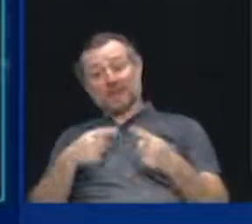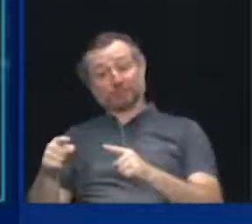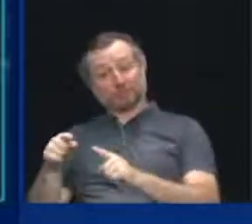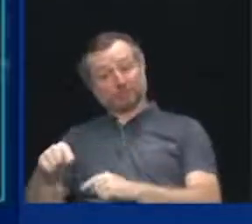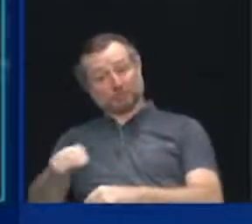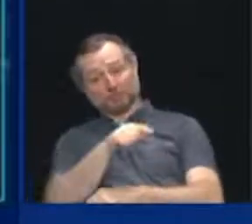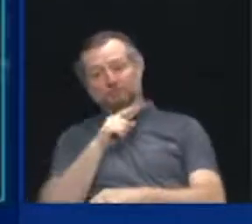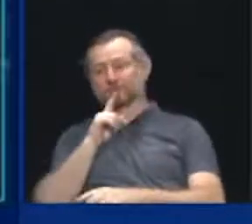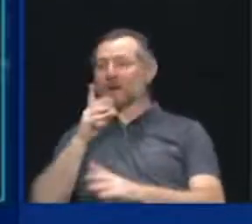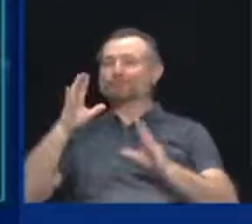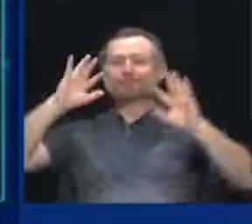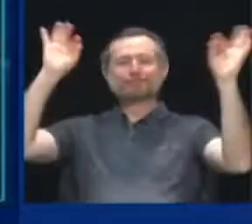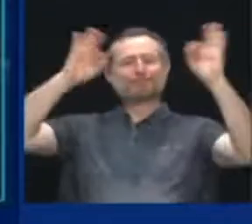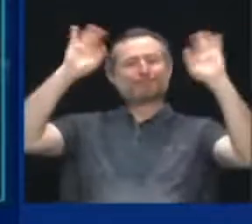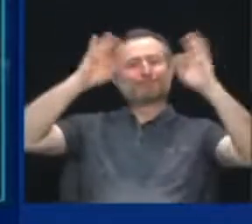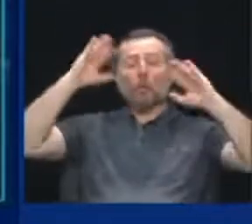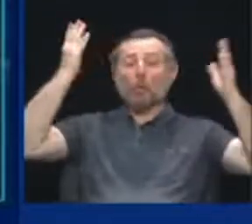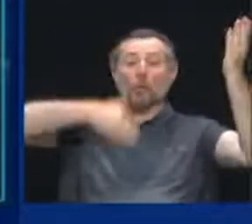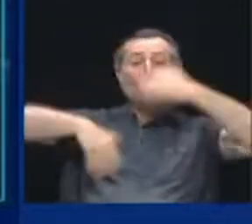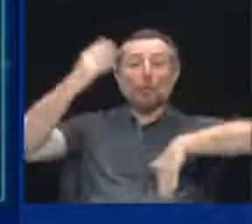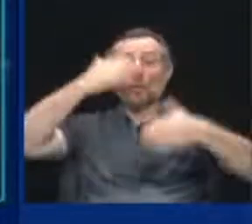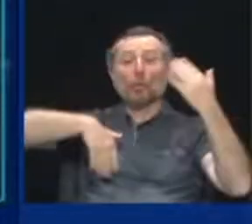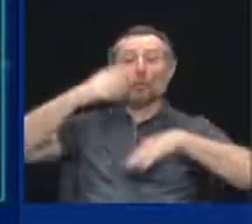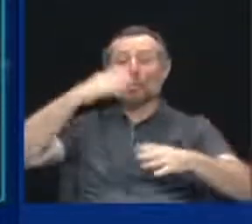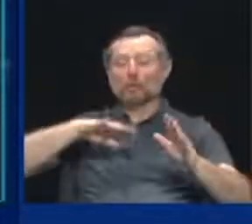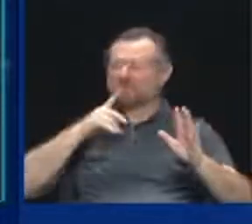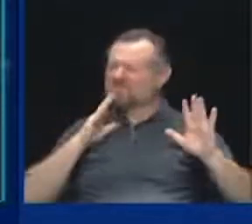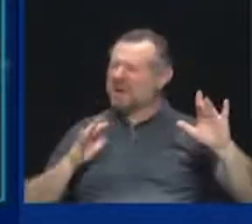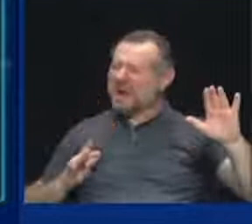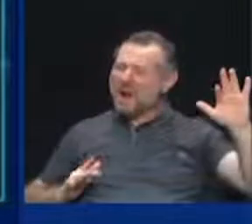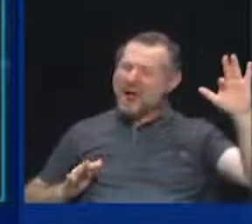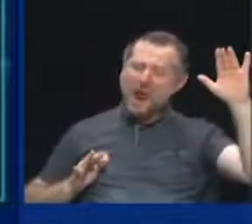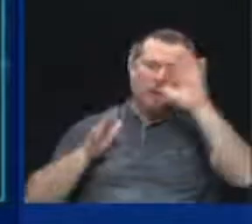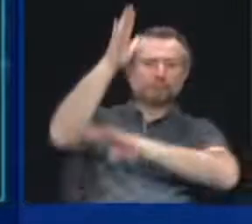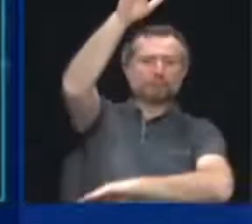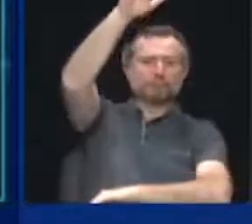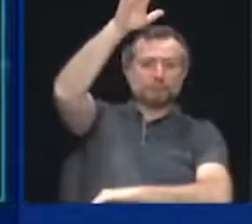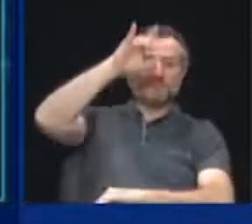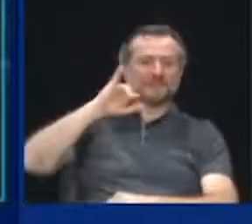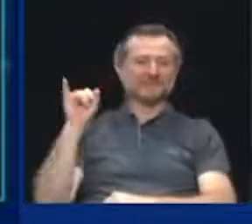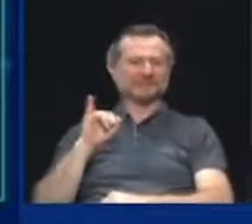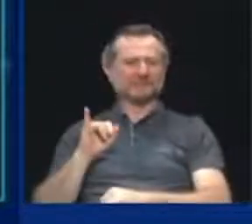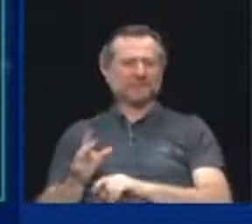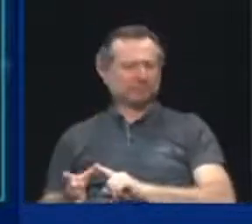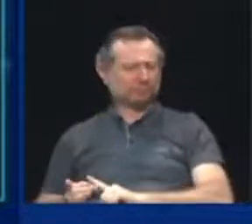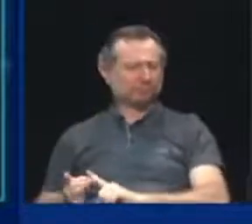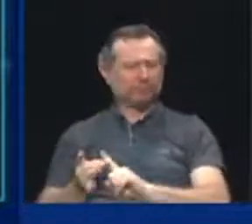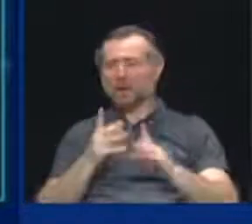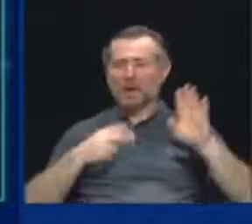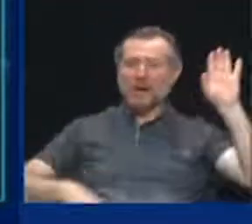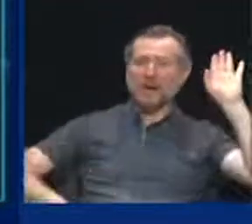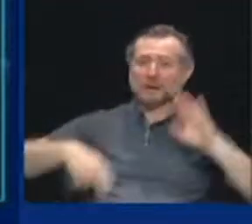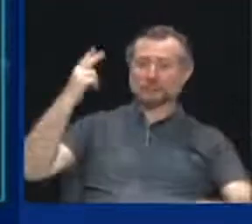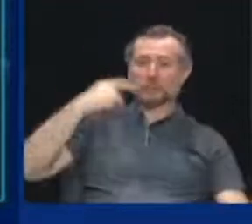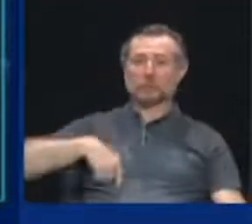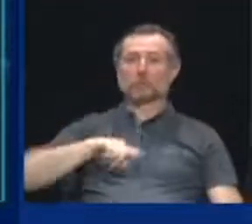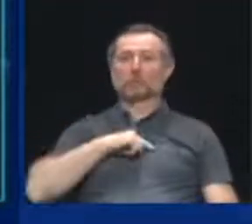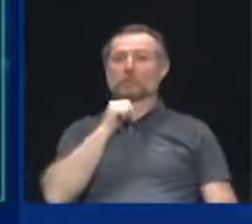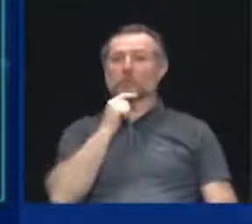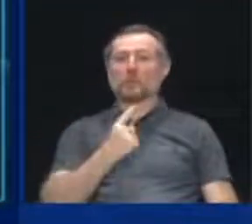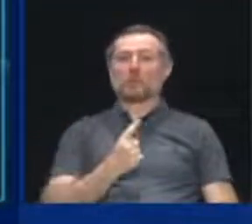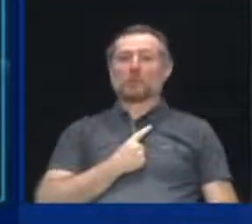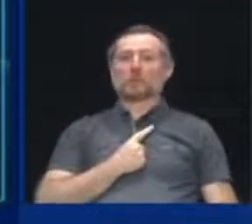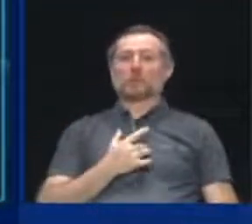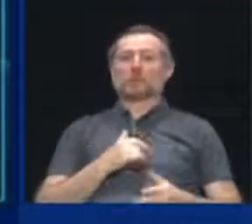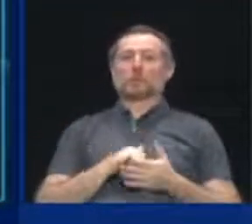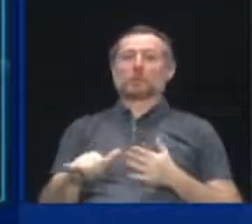And then it just took off on us. And that's why we had the highest infection rate. And we were alone. It was like a